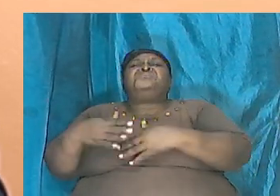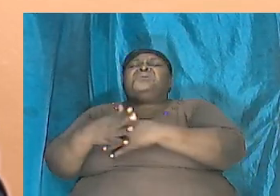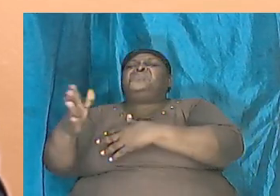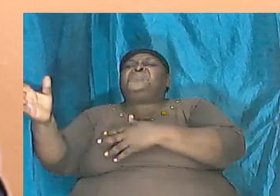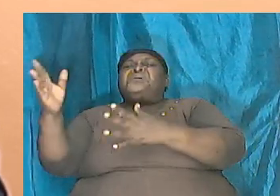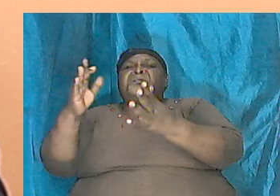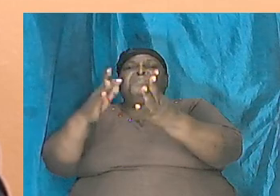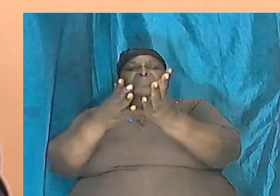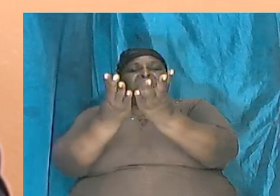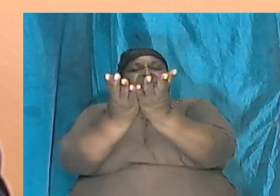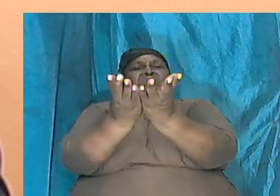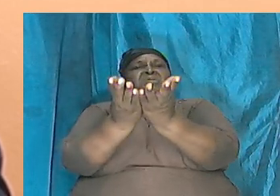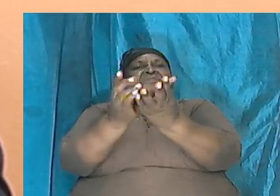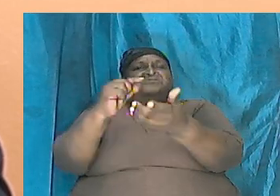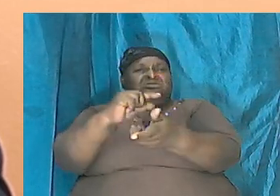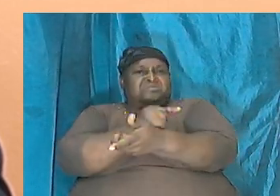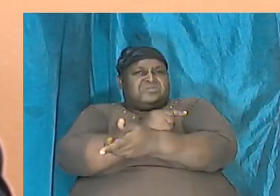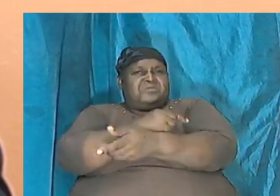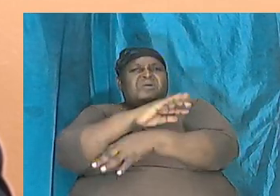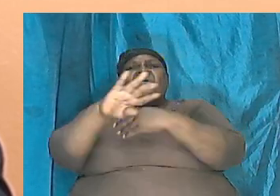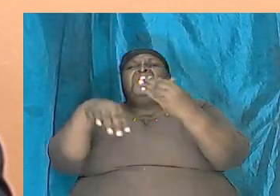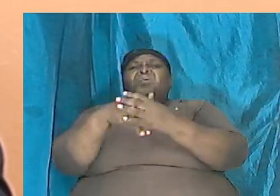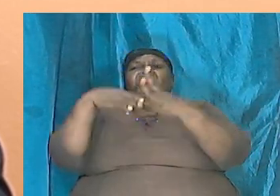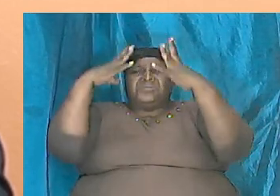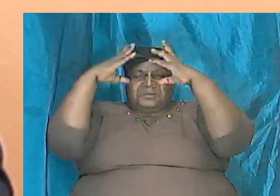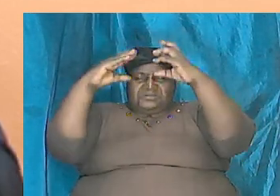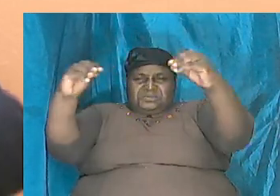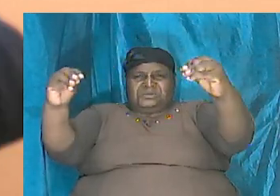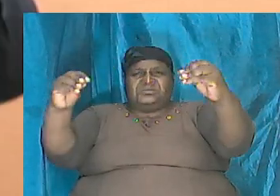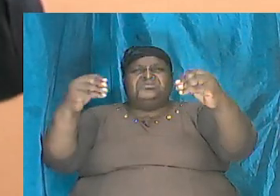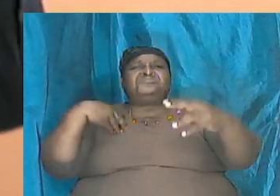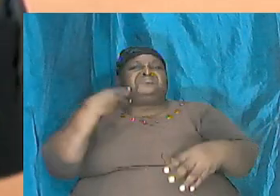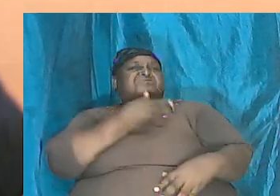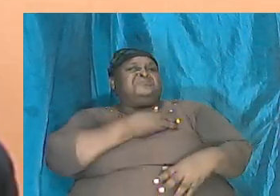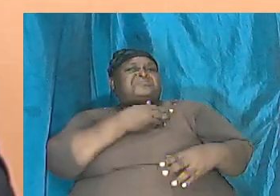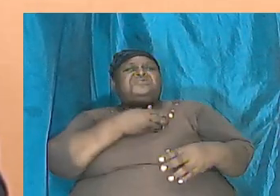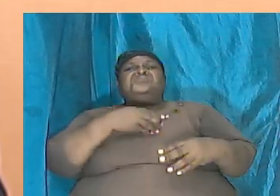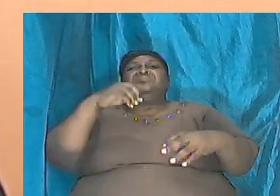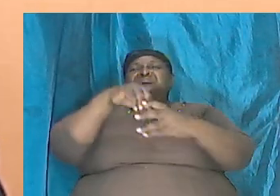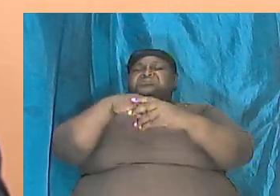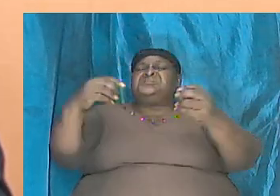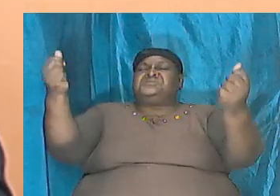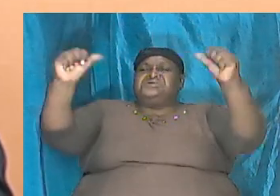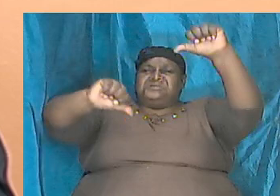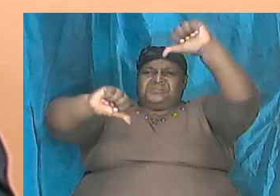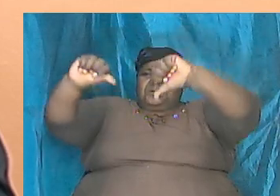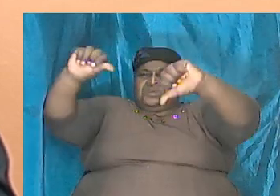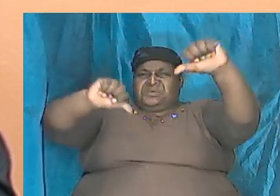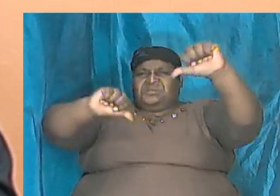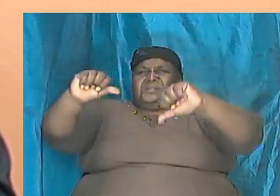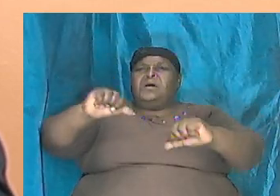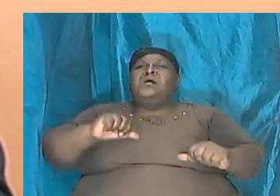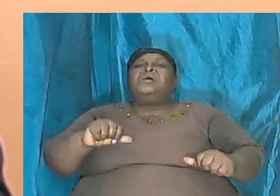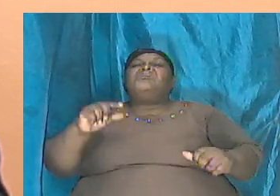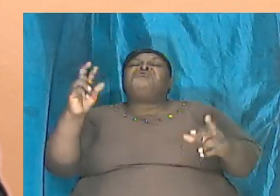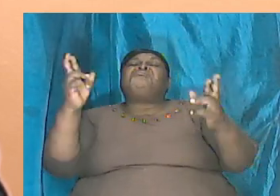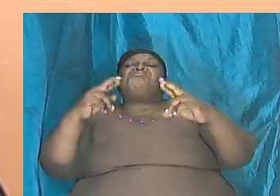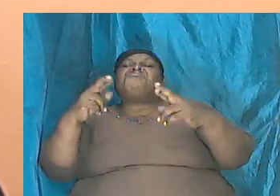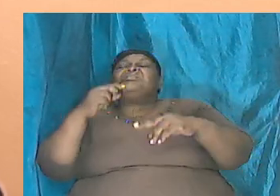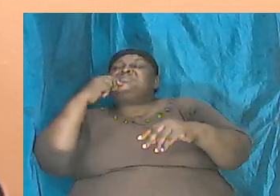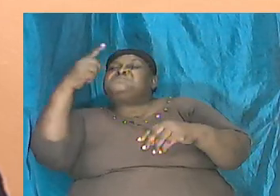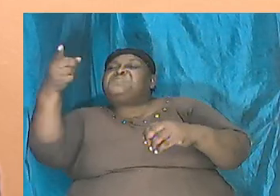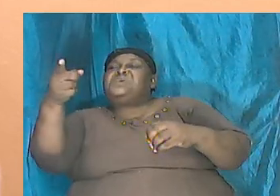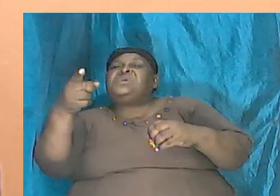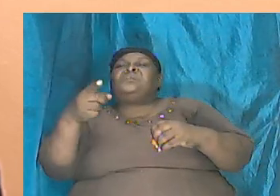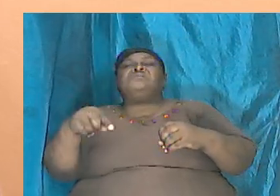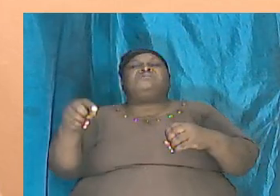Genesis all that they are teaching us in science about these dinosaurs it is already mentioned in the book